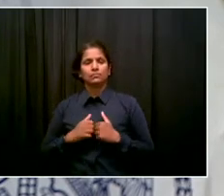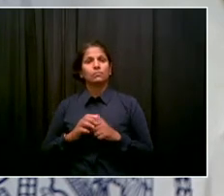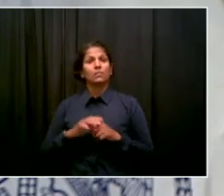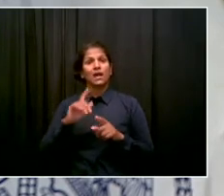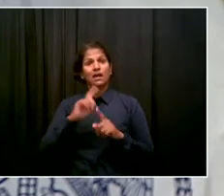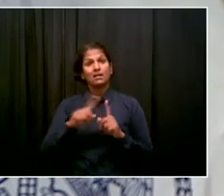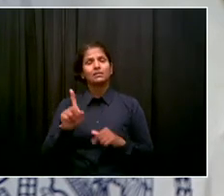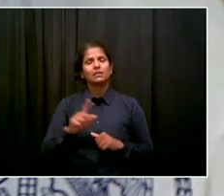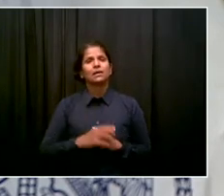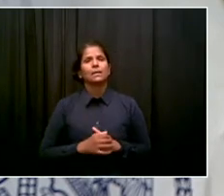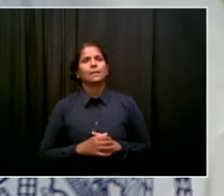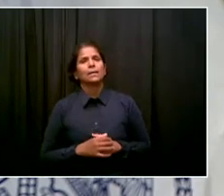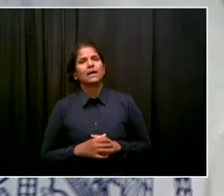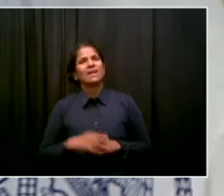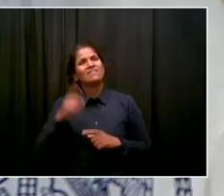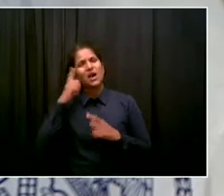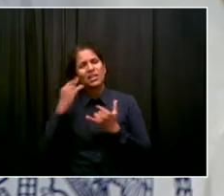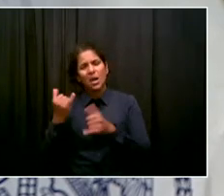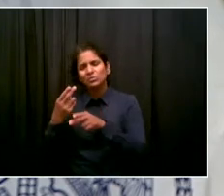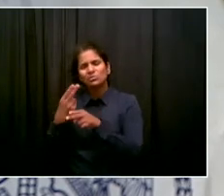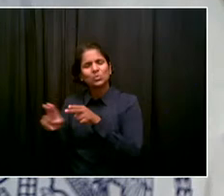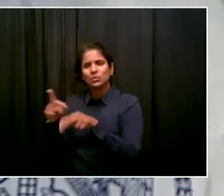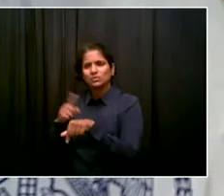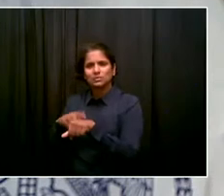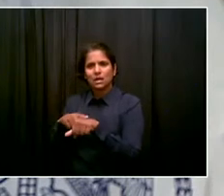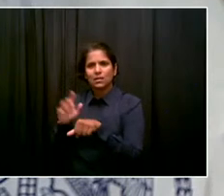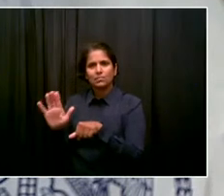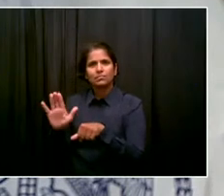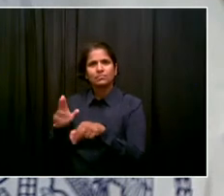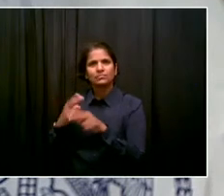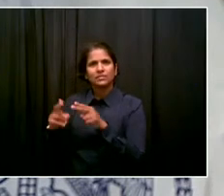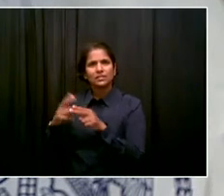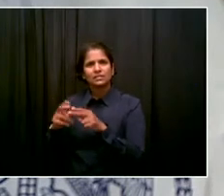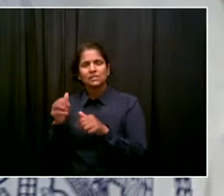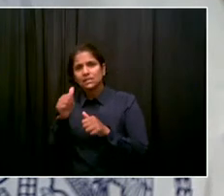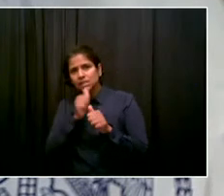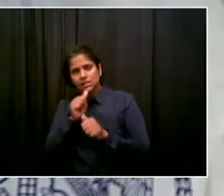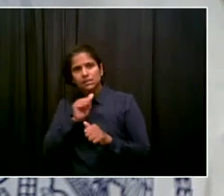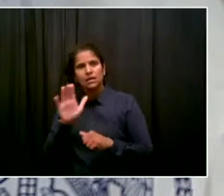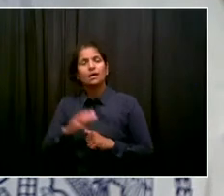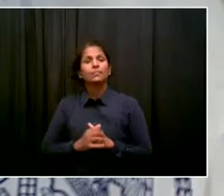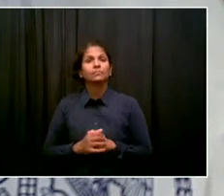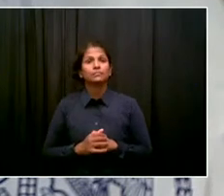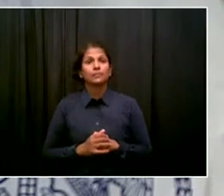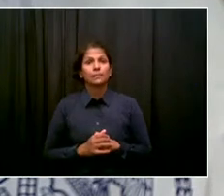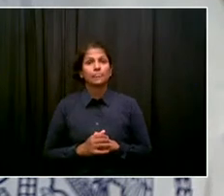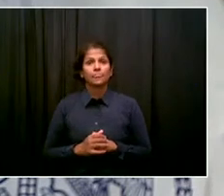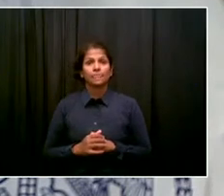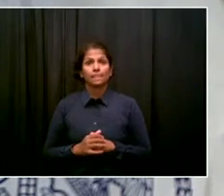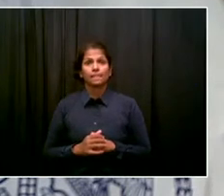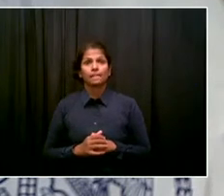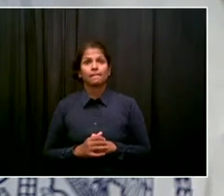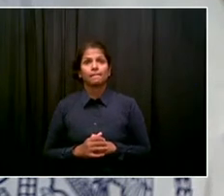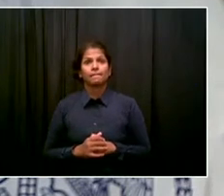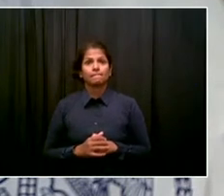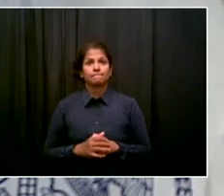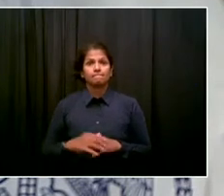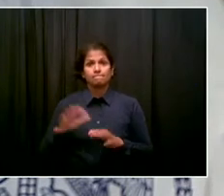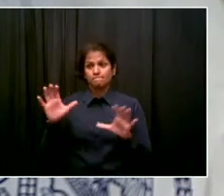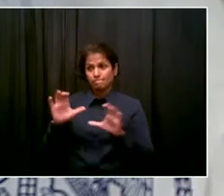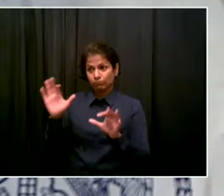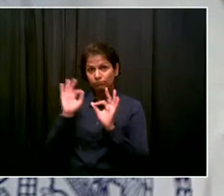And I think this is a moment that won't last long if we all do what we need to do. So this is a perfect way to conclude.